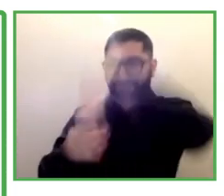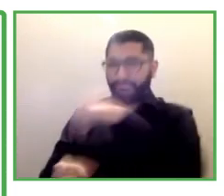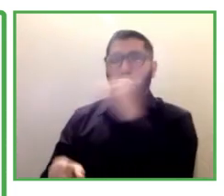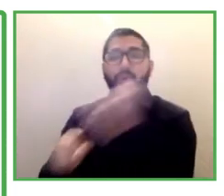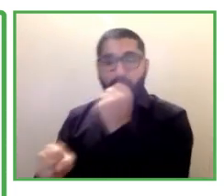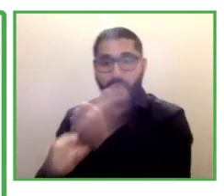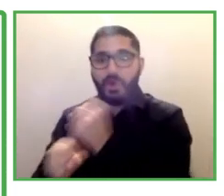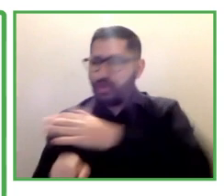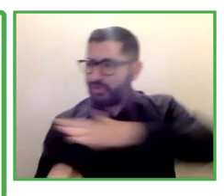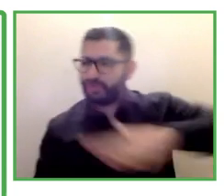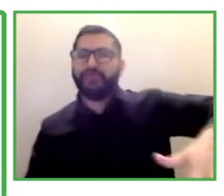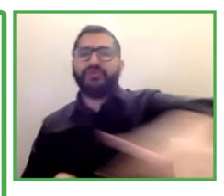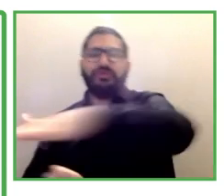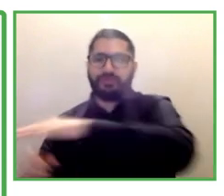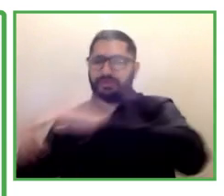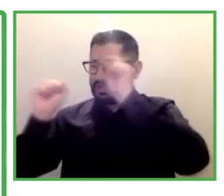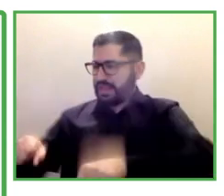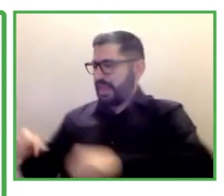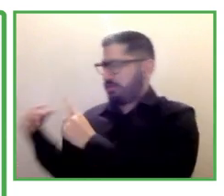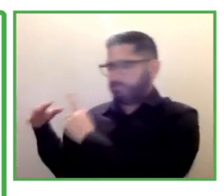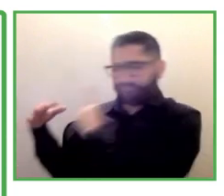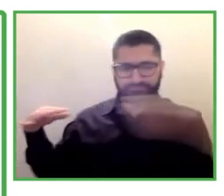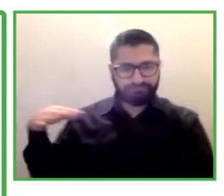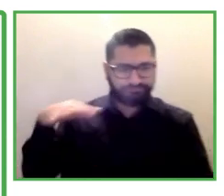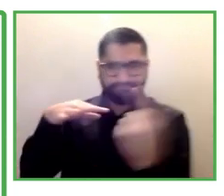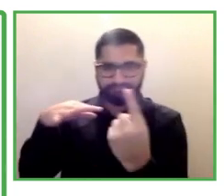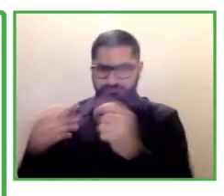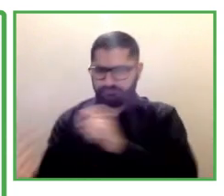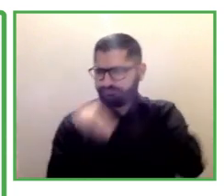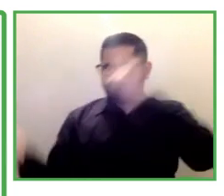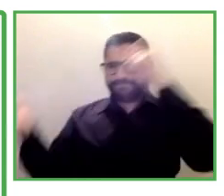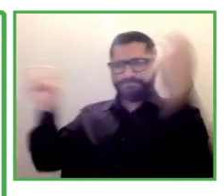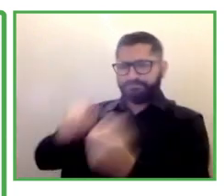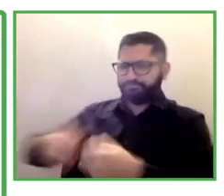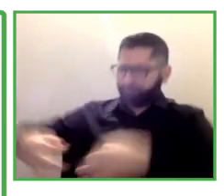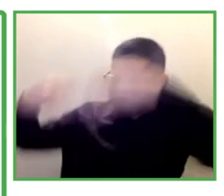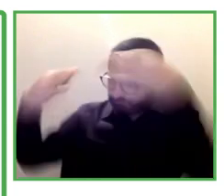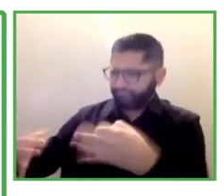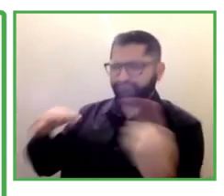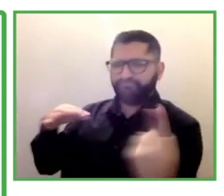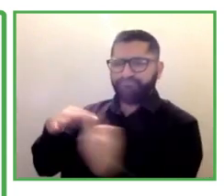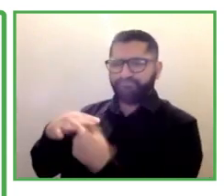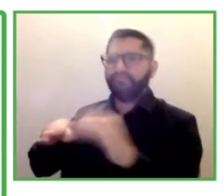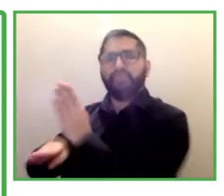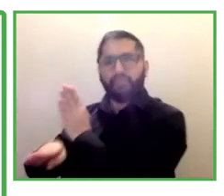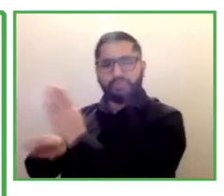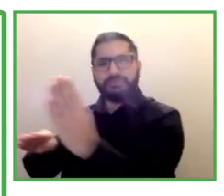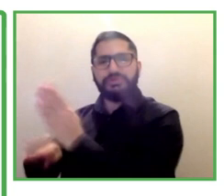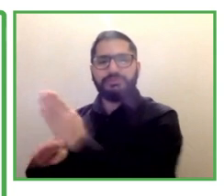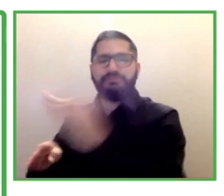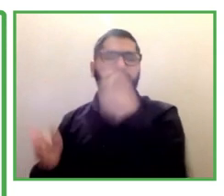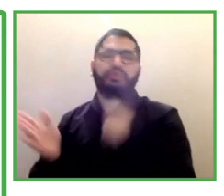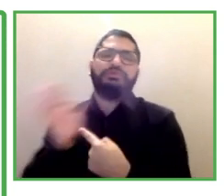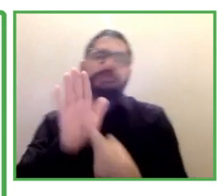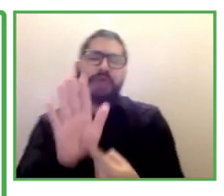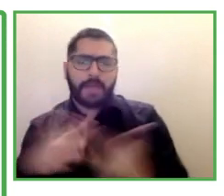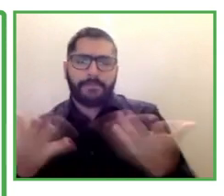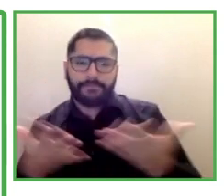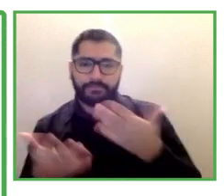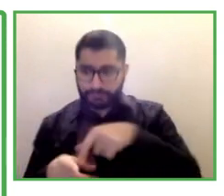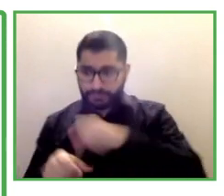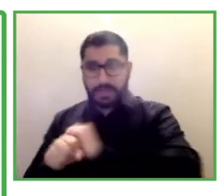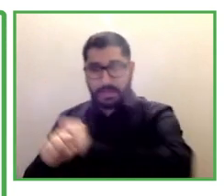after COVID-19, we see it even more. Now that more and more workplaces have understood that remote working,